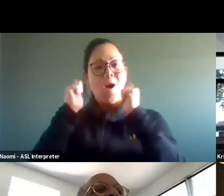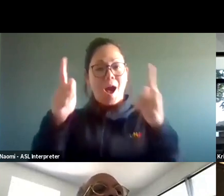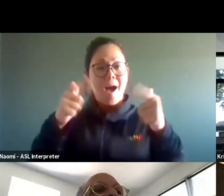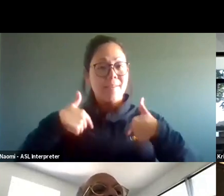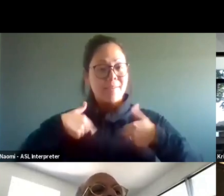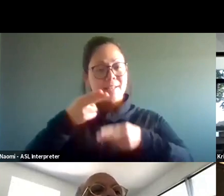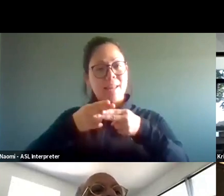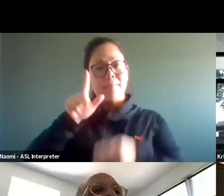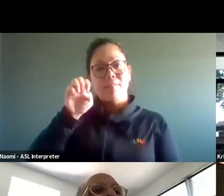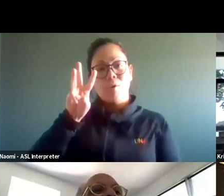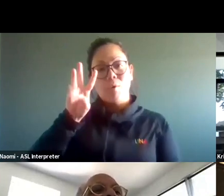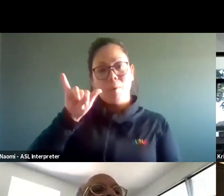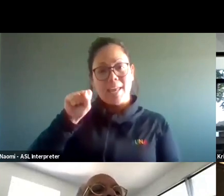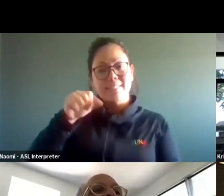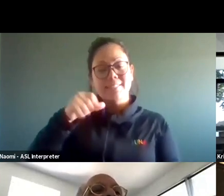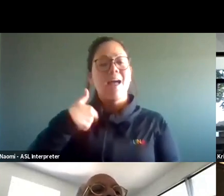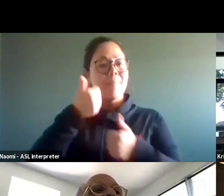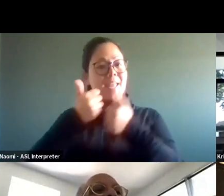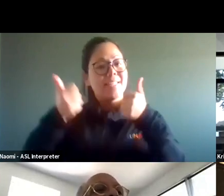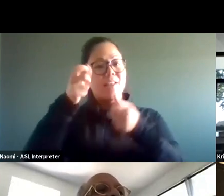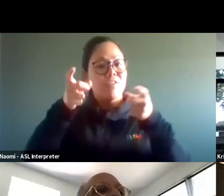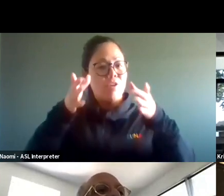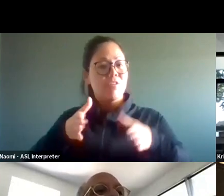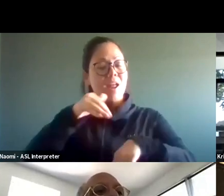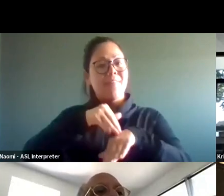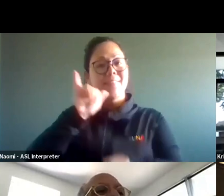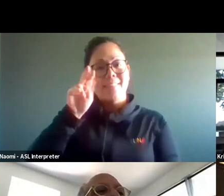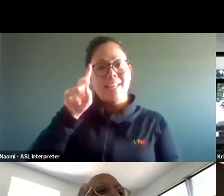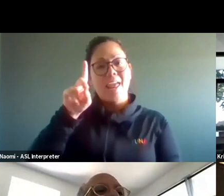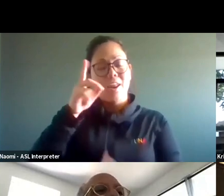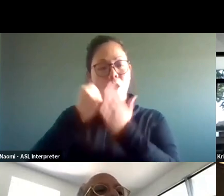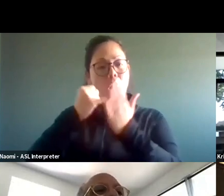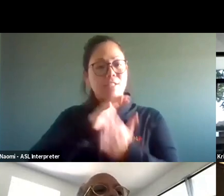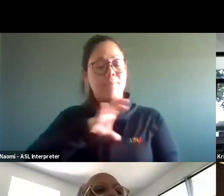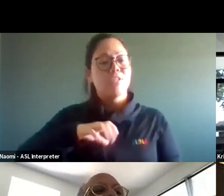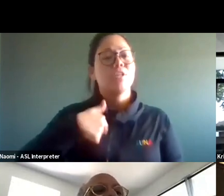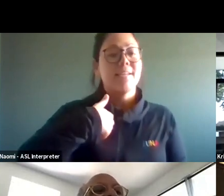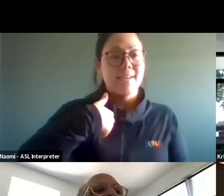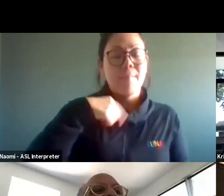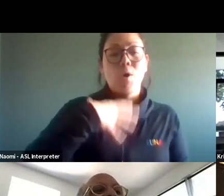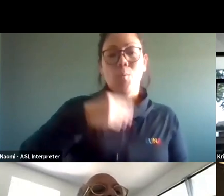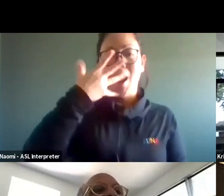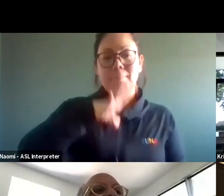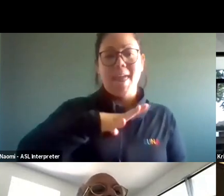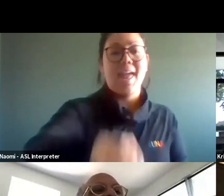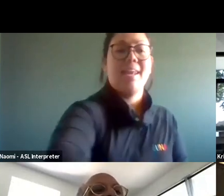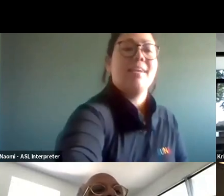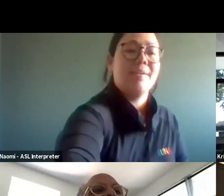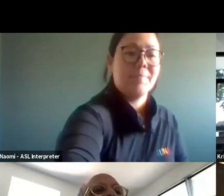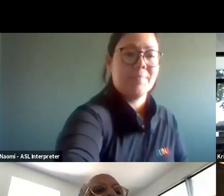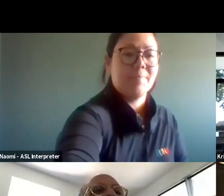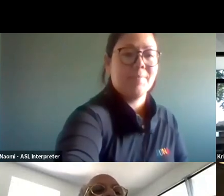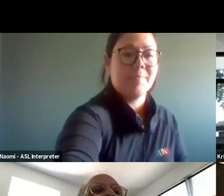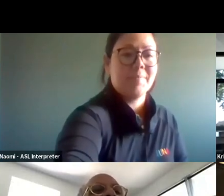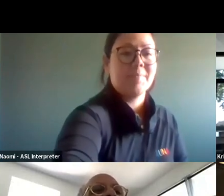Louis Rickey and I'm the Executive Director at the Indiana Arts Commission. I'm a white man in my 60s. I'm wearing a color shirt